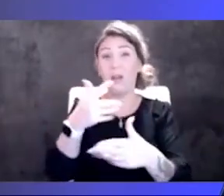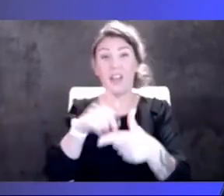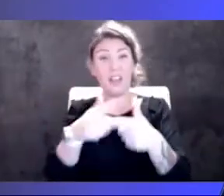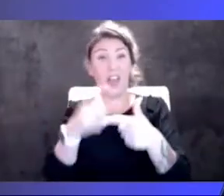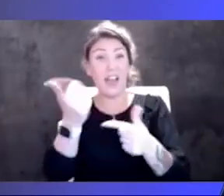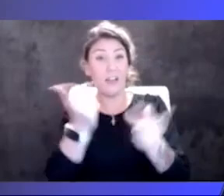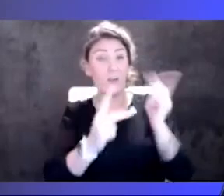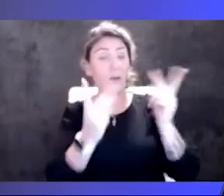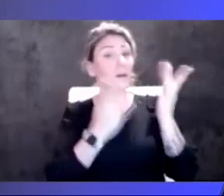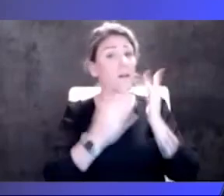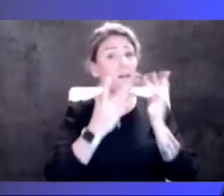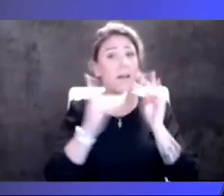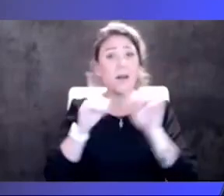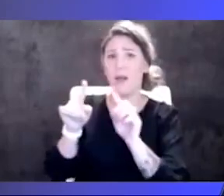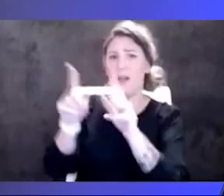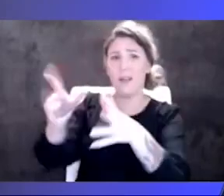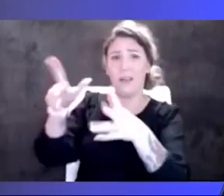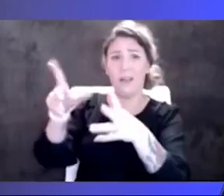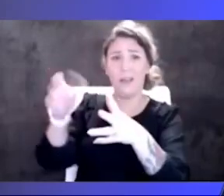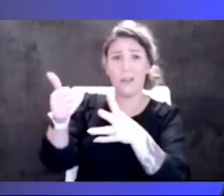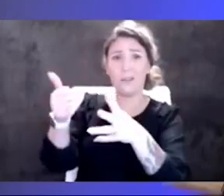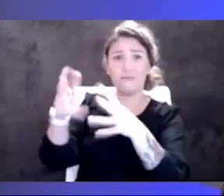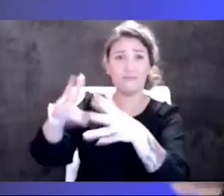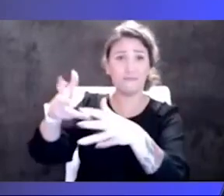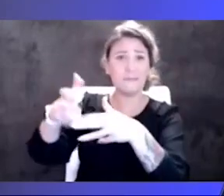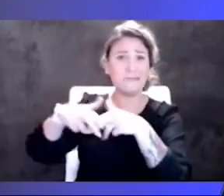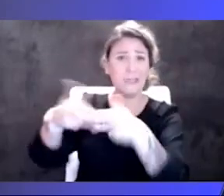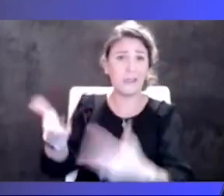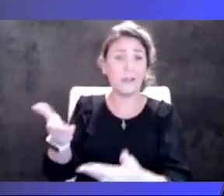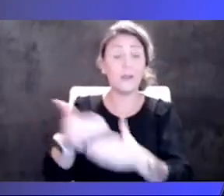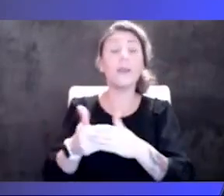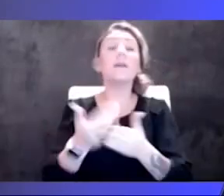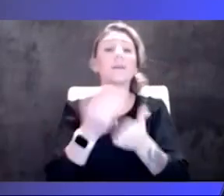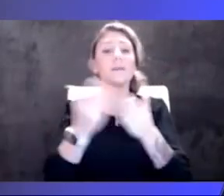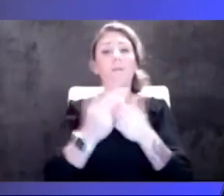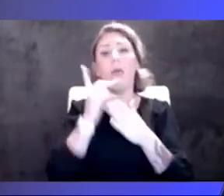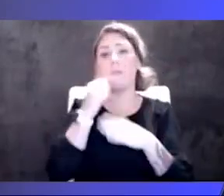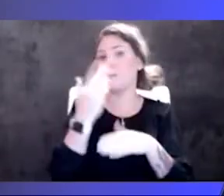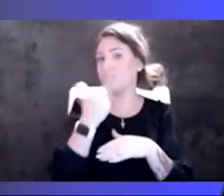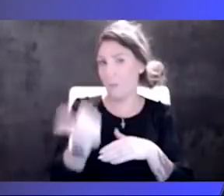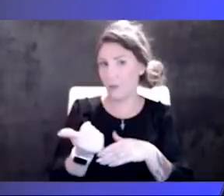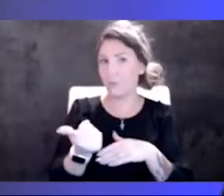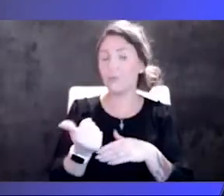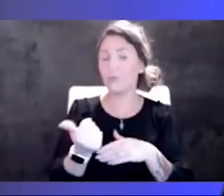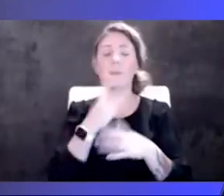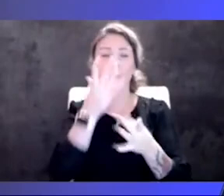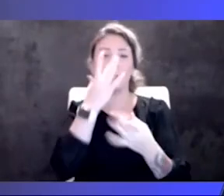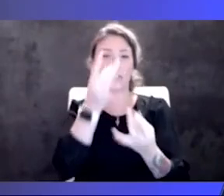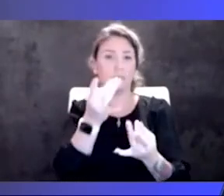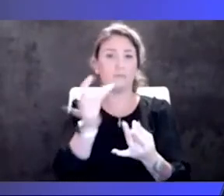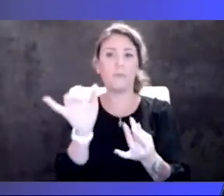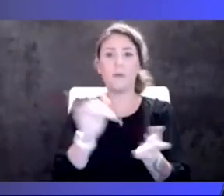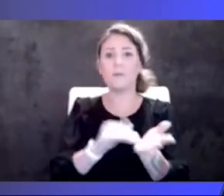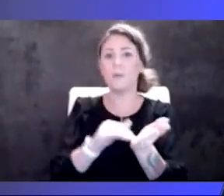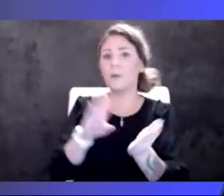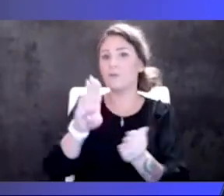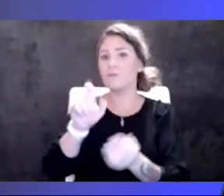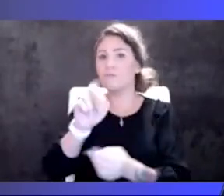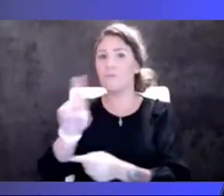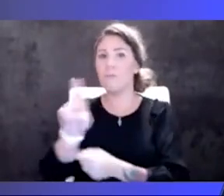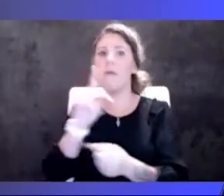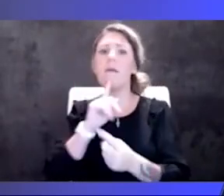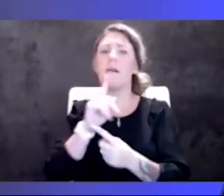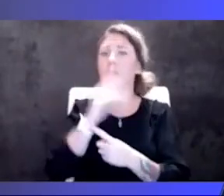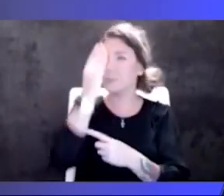So our supply is actually looking a lot better. It'll be really interesting, as Dr. Barr said, to see when we get data to know how effective these